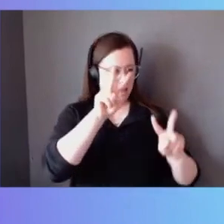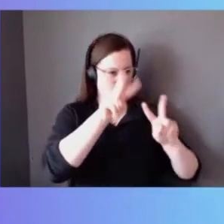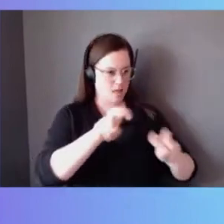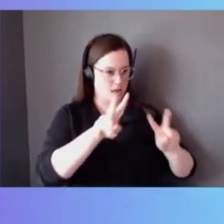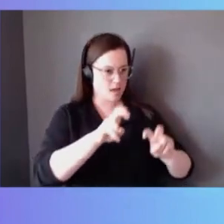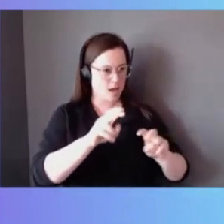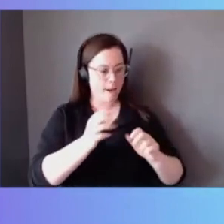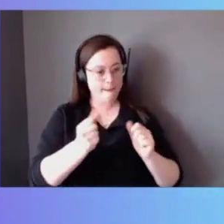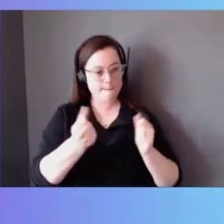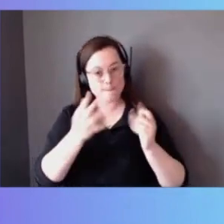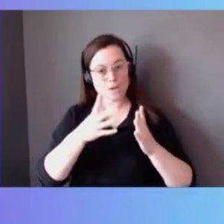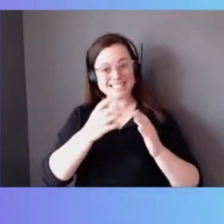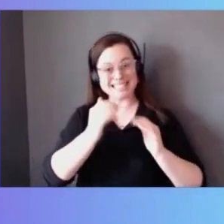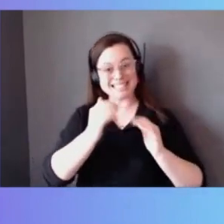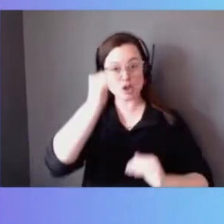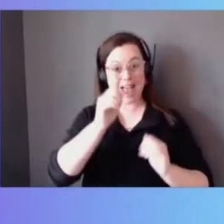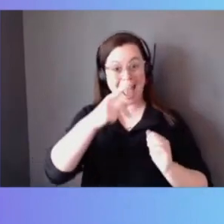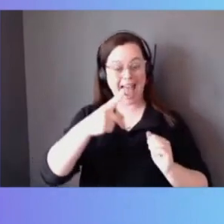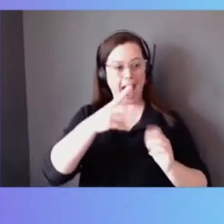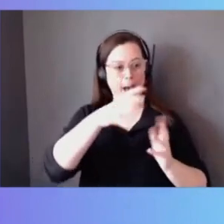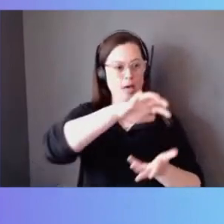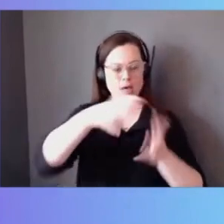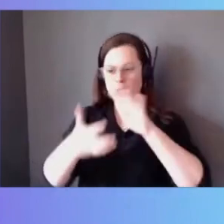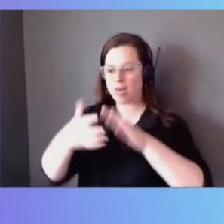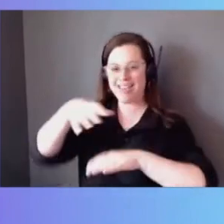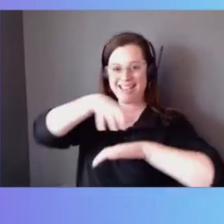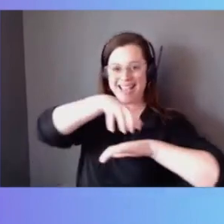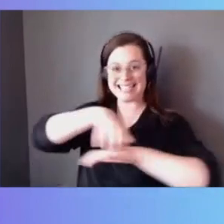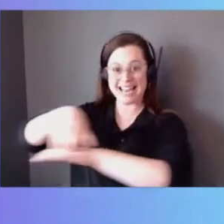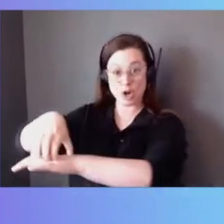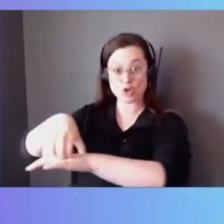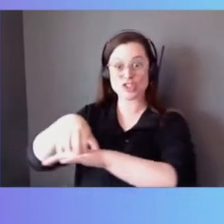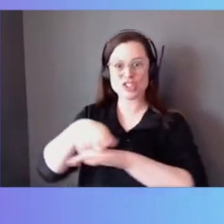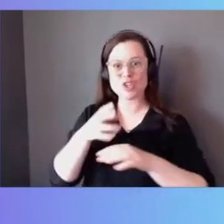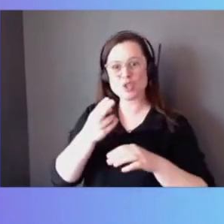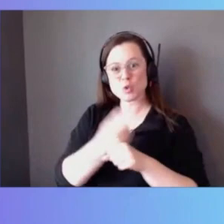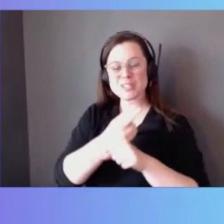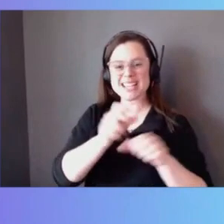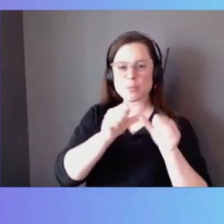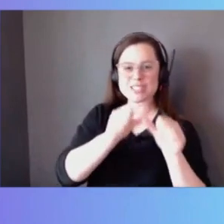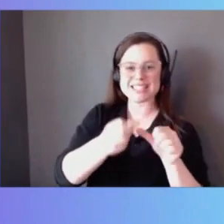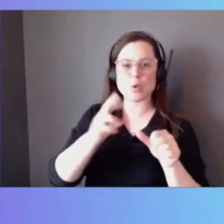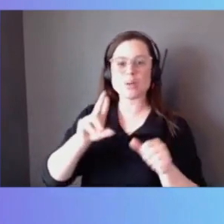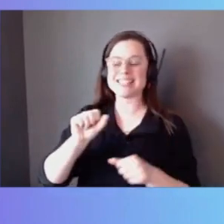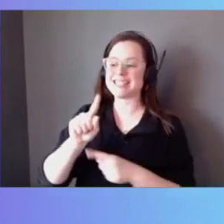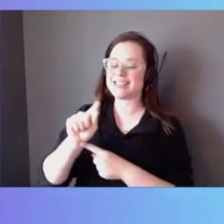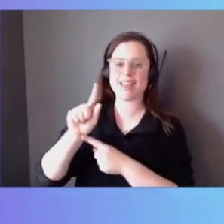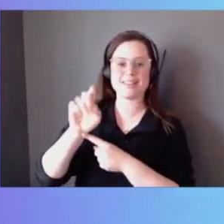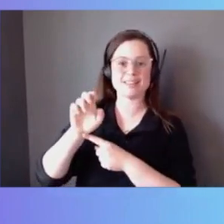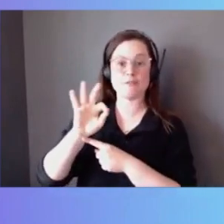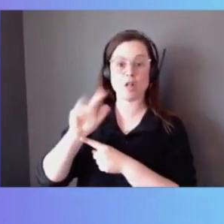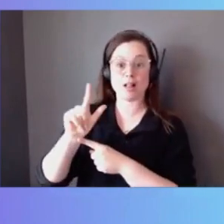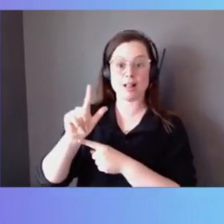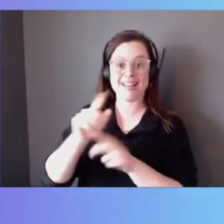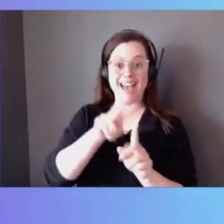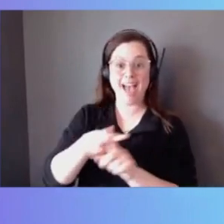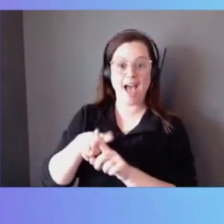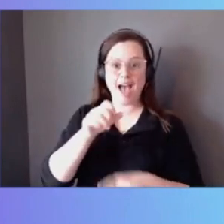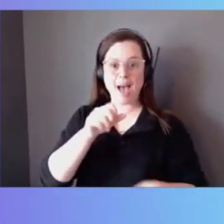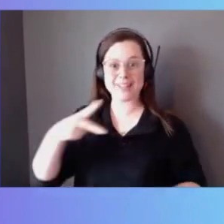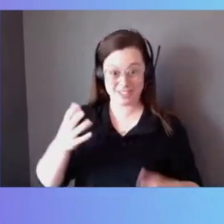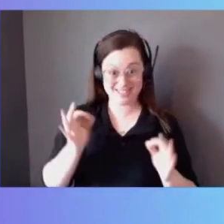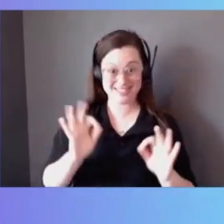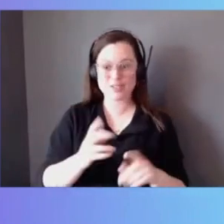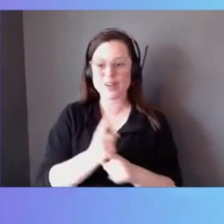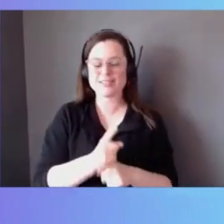app into containers. Yep. And use those as persistent or stateful applications, right? Yeah. Yeah. Sounds pretty cool. You know,